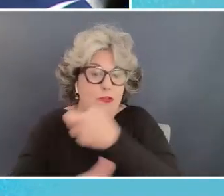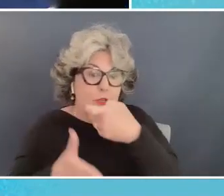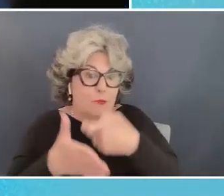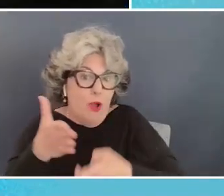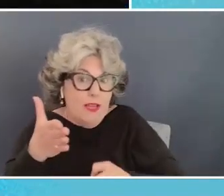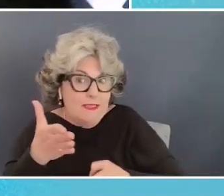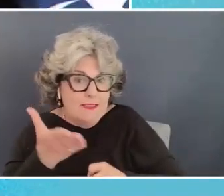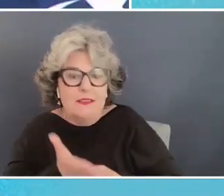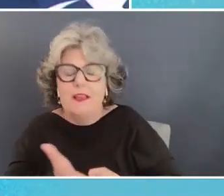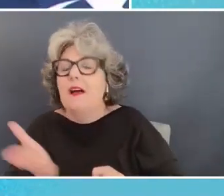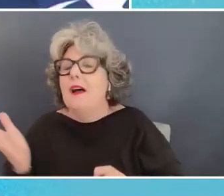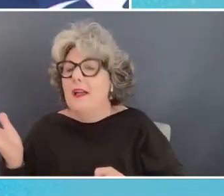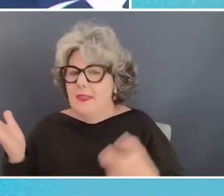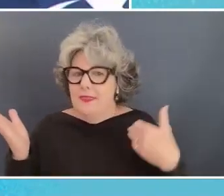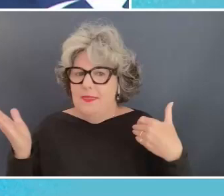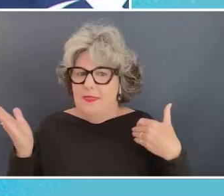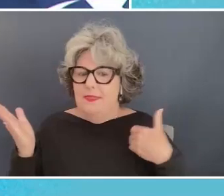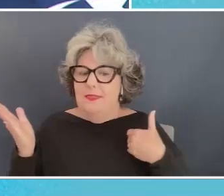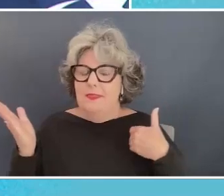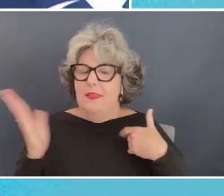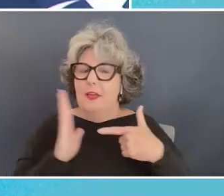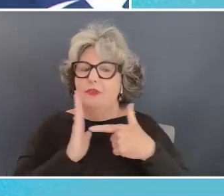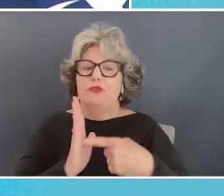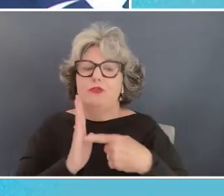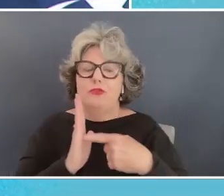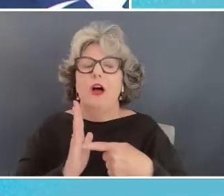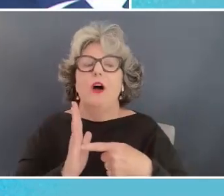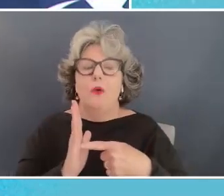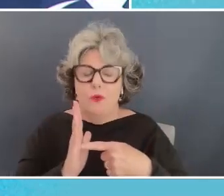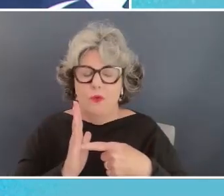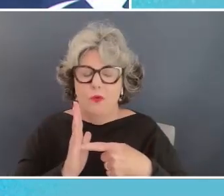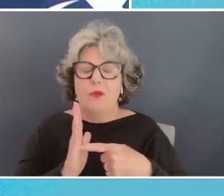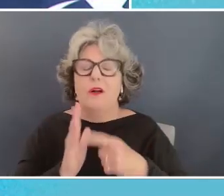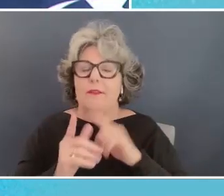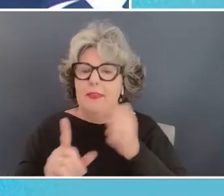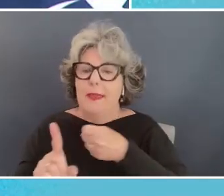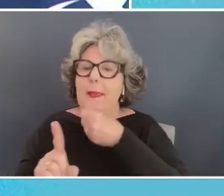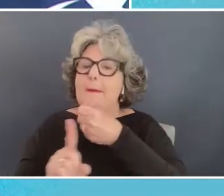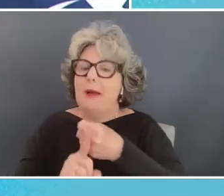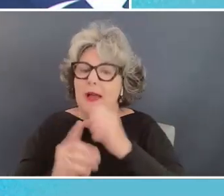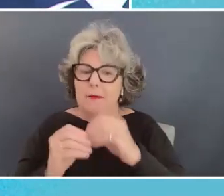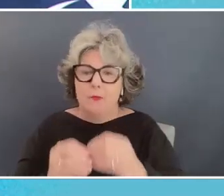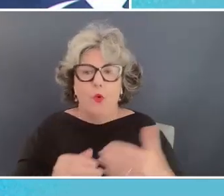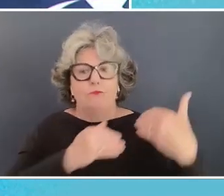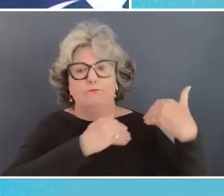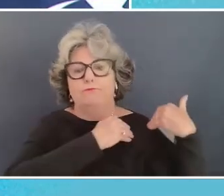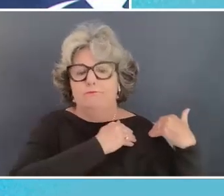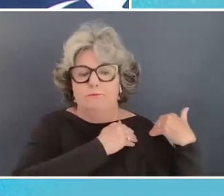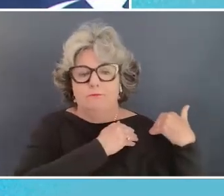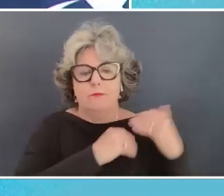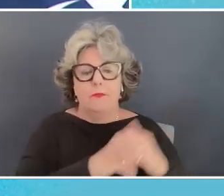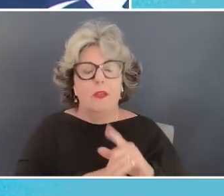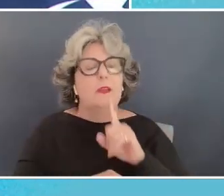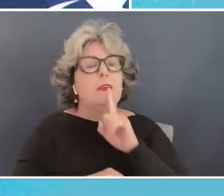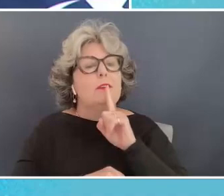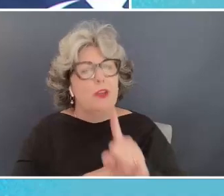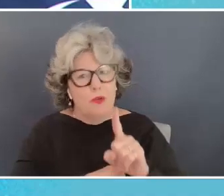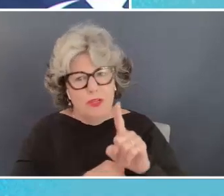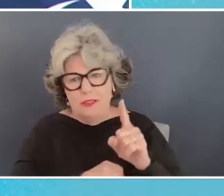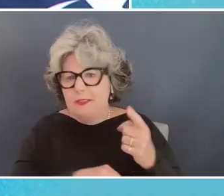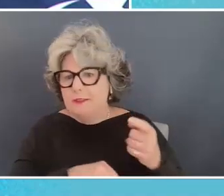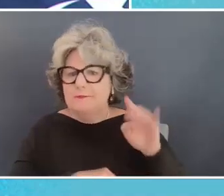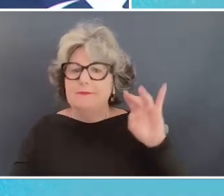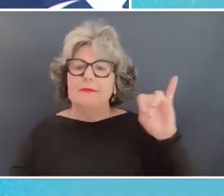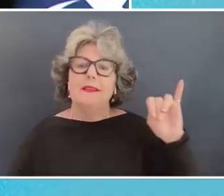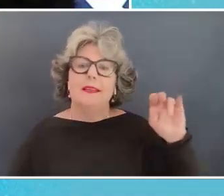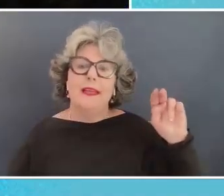disproportionate brunt uh of that impact so this has driven inflation we know even here in the us